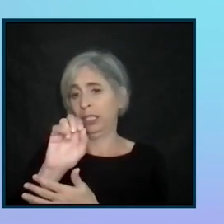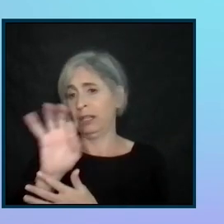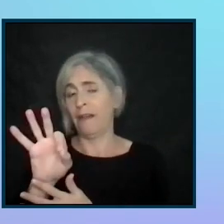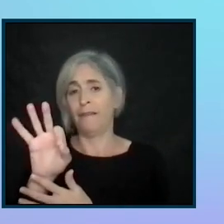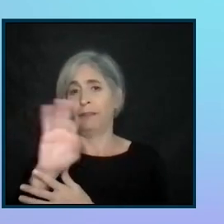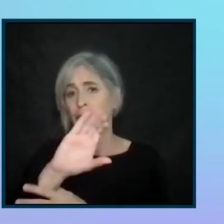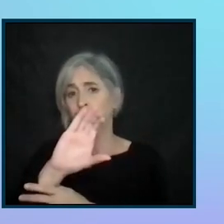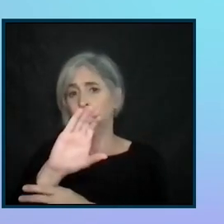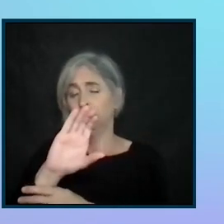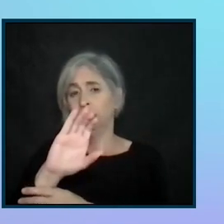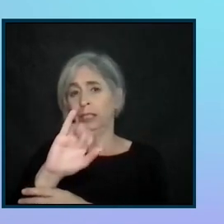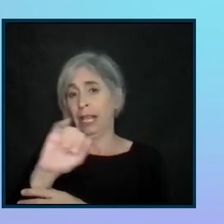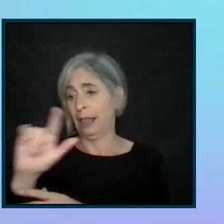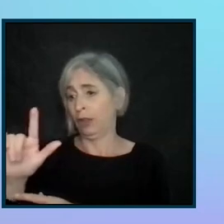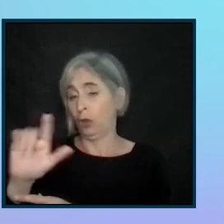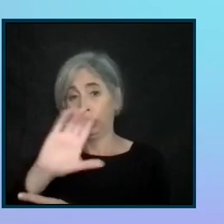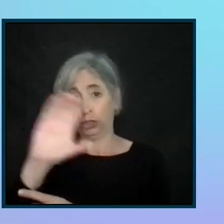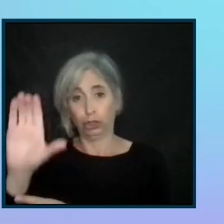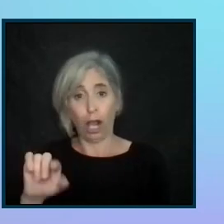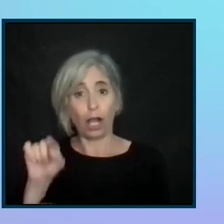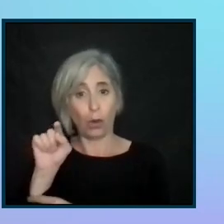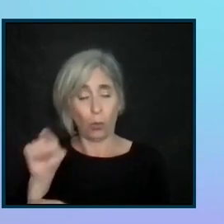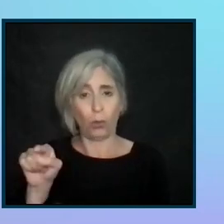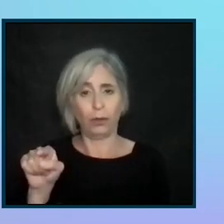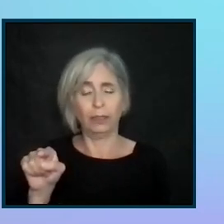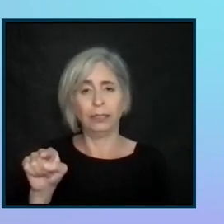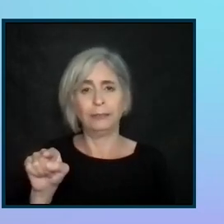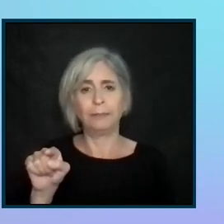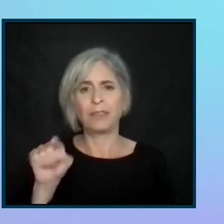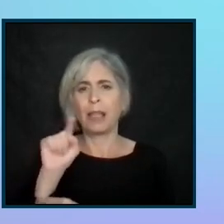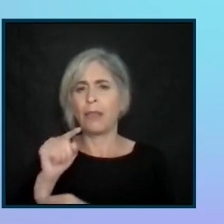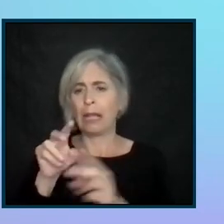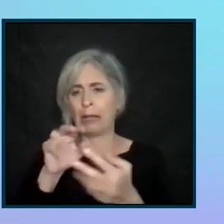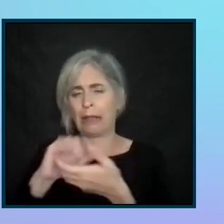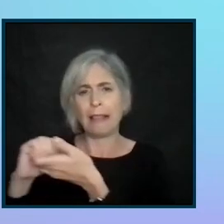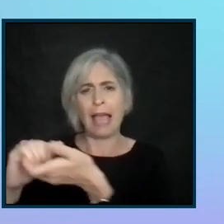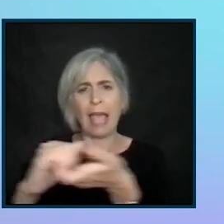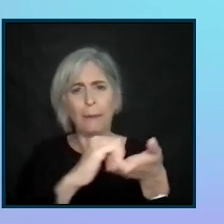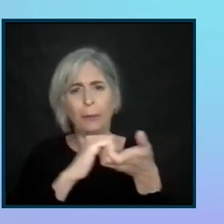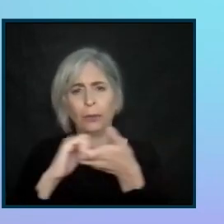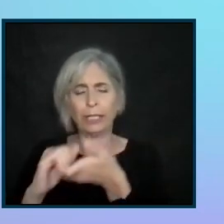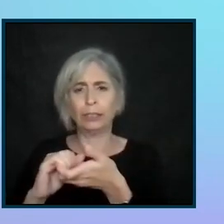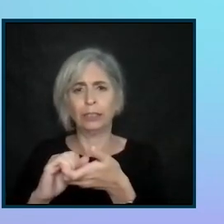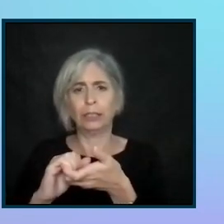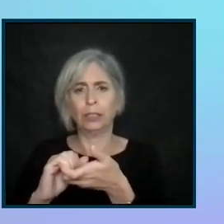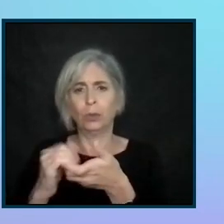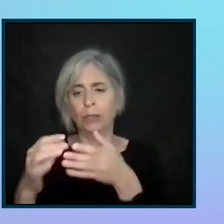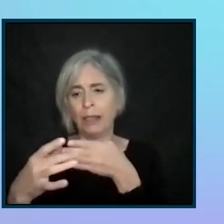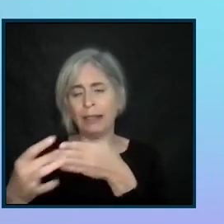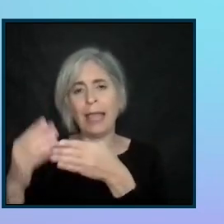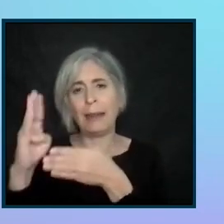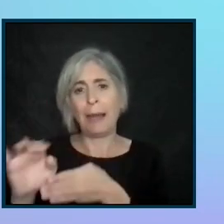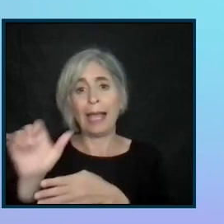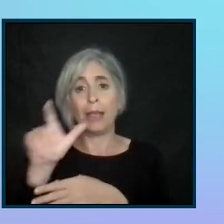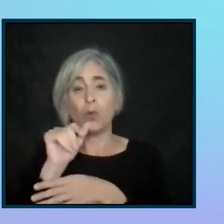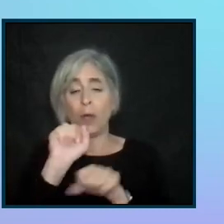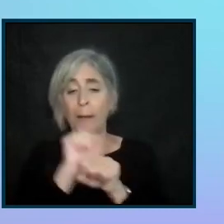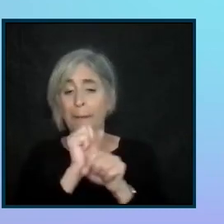Illinois-Chicago, and the collaboration was spearheaded by an employee,